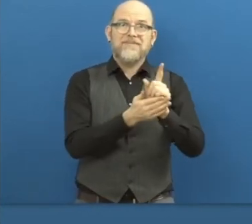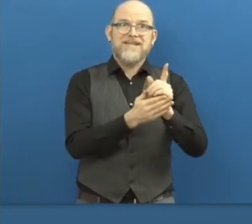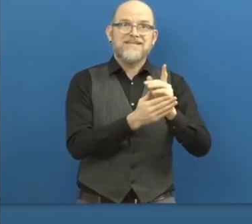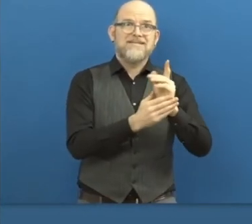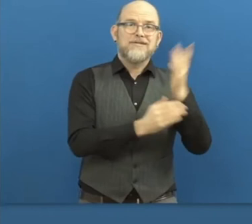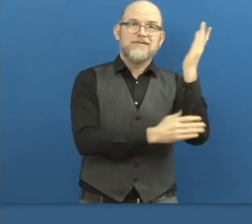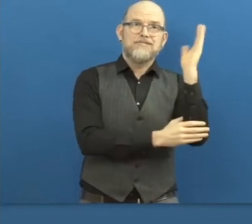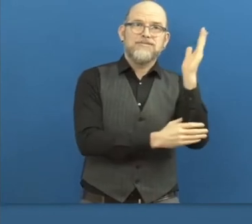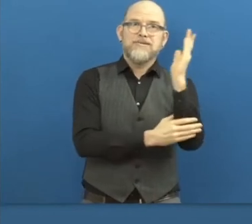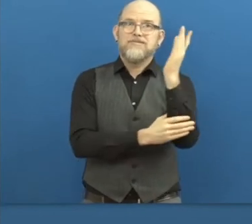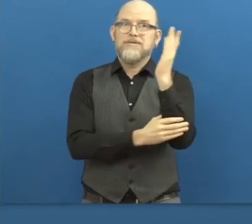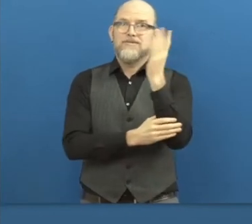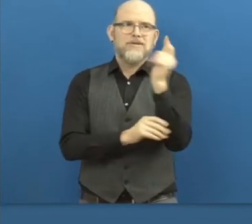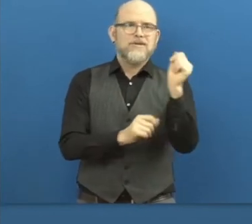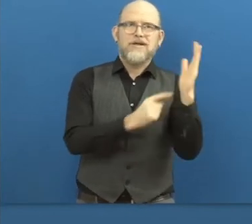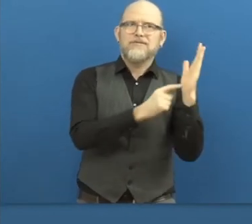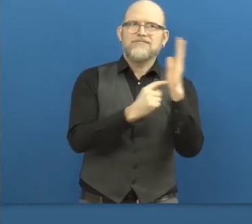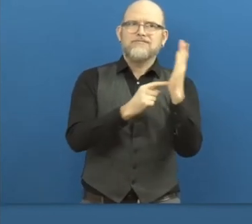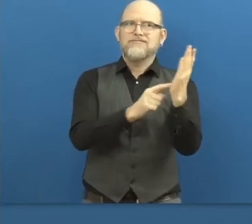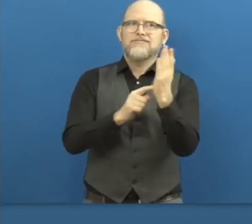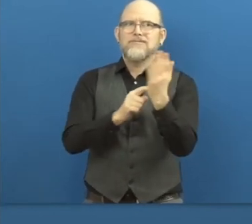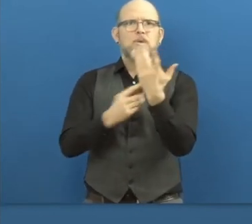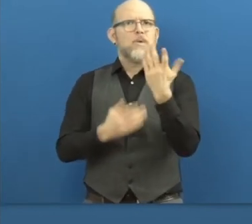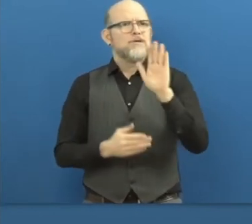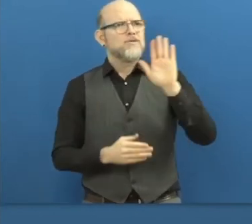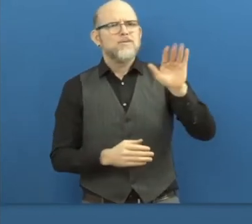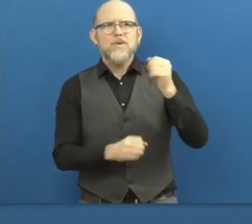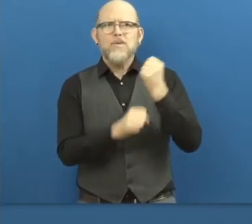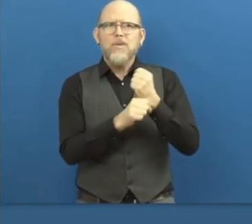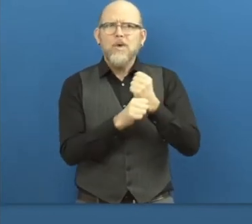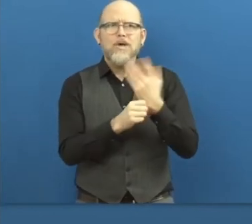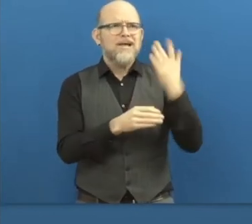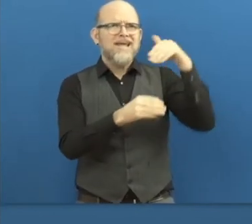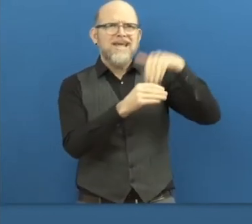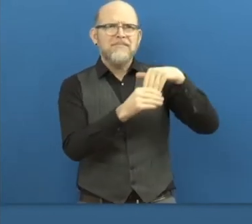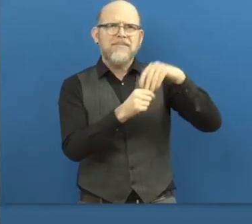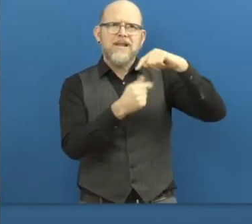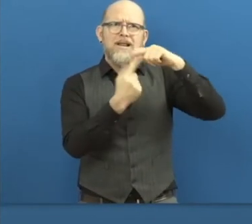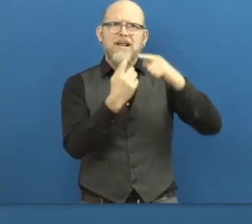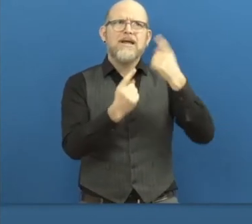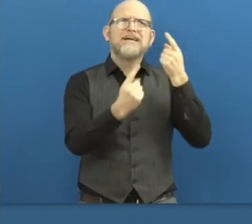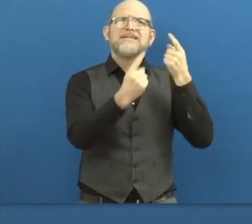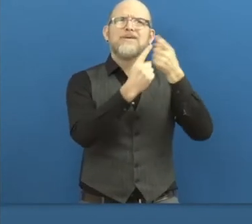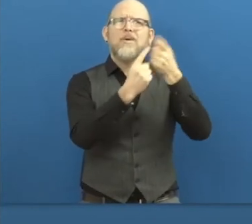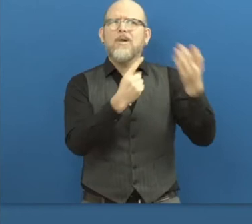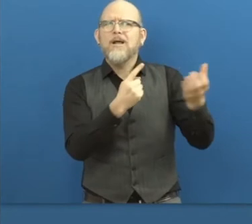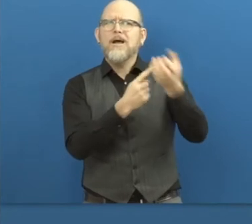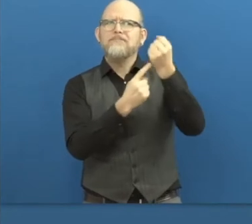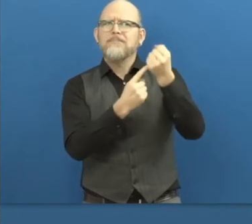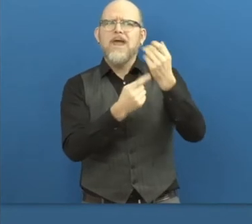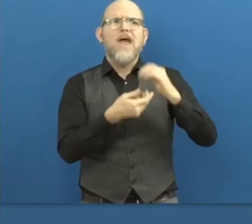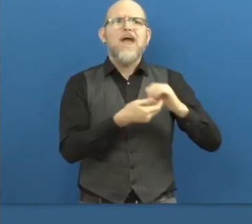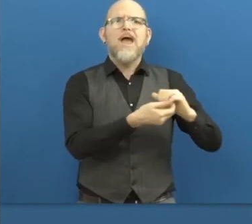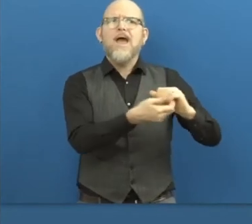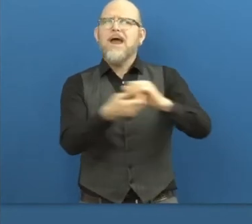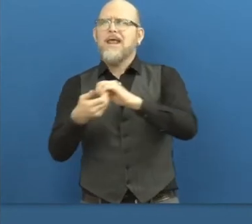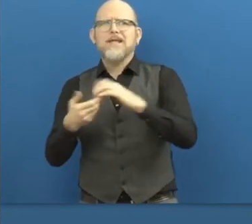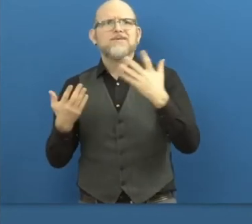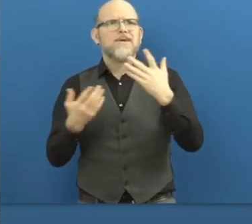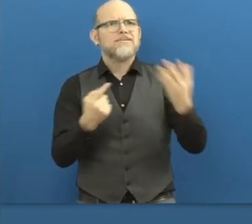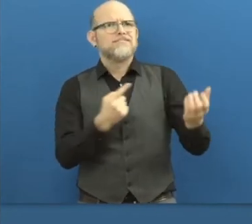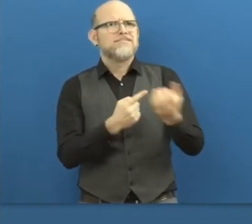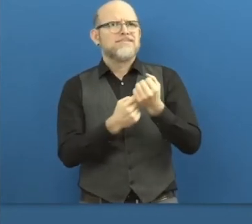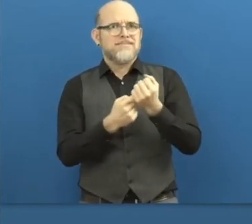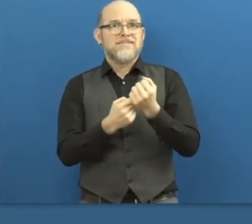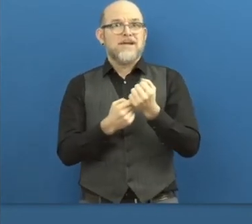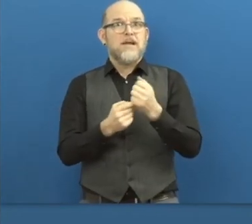through this collaboration and then have time with you in terms of Q&As to answer your